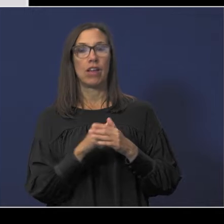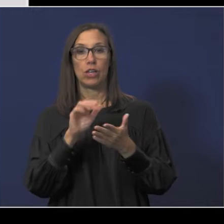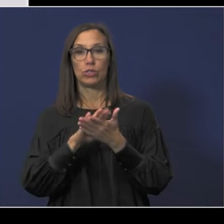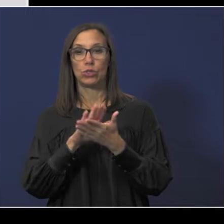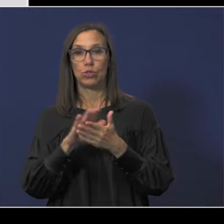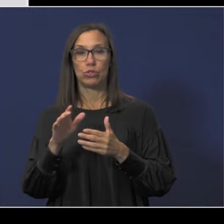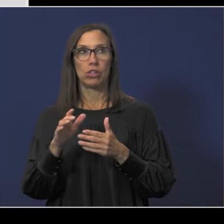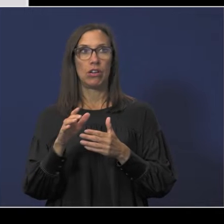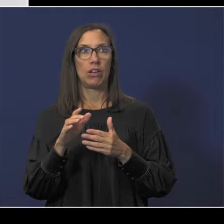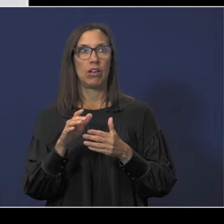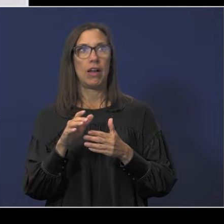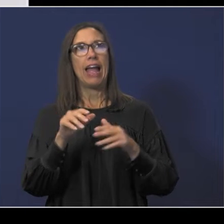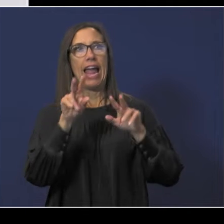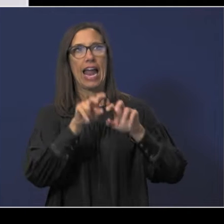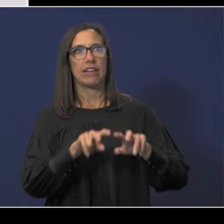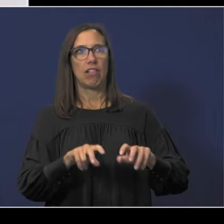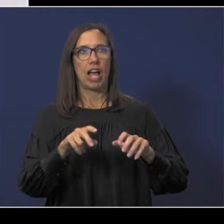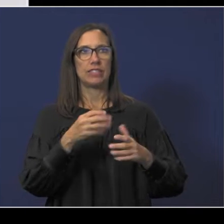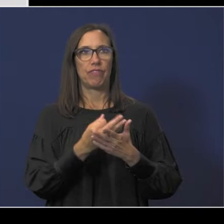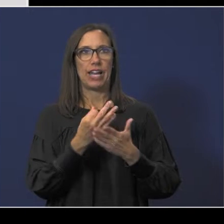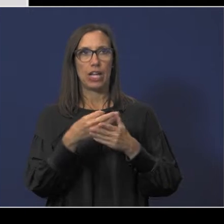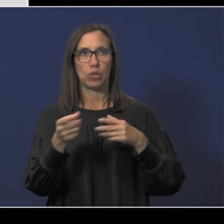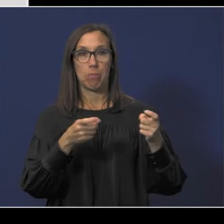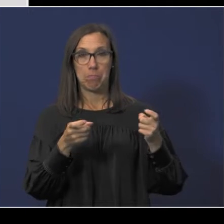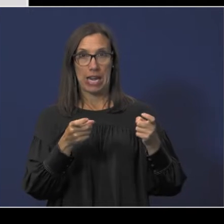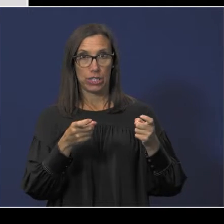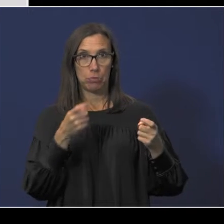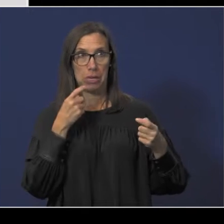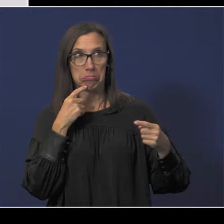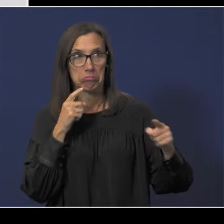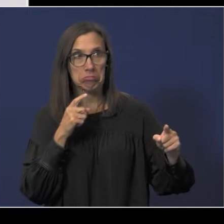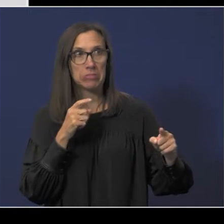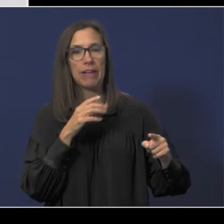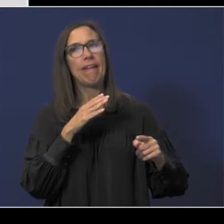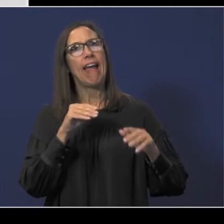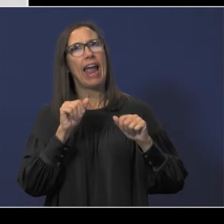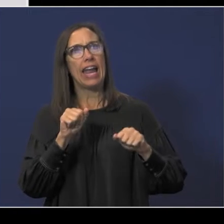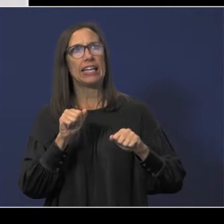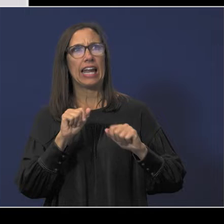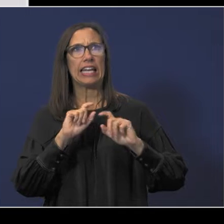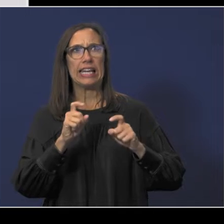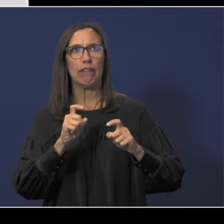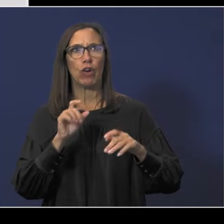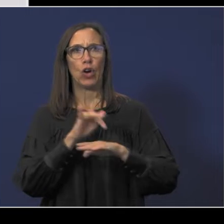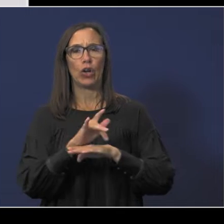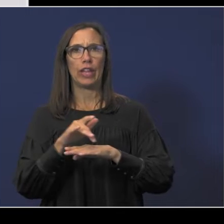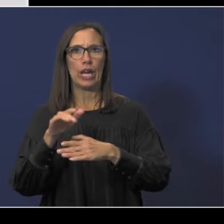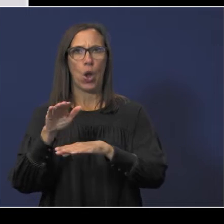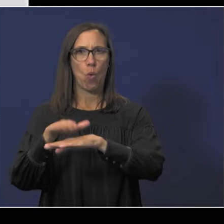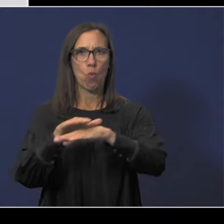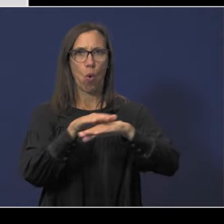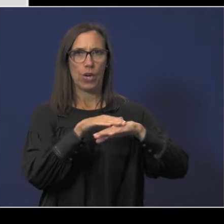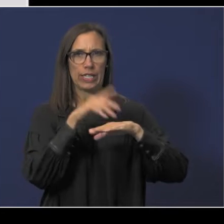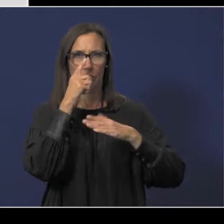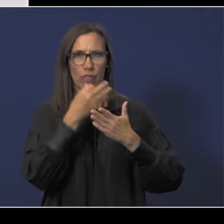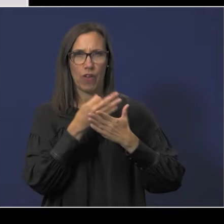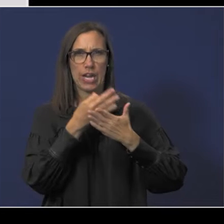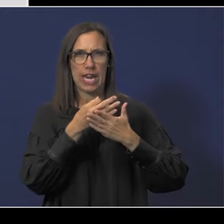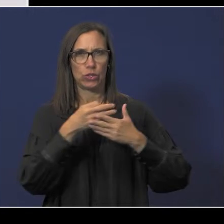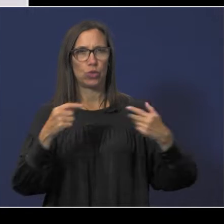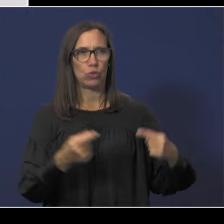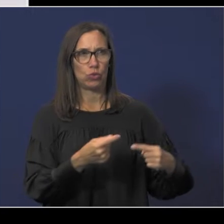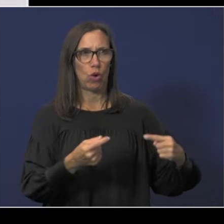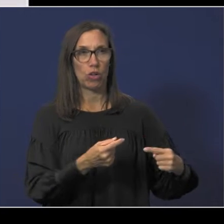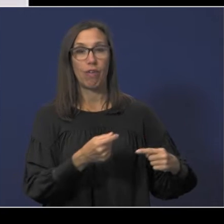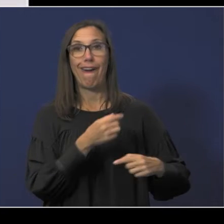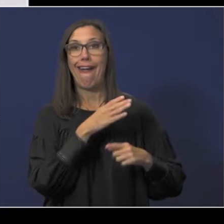analyzes financial management efficiencies, can bring to light early warning signs of financial distress, and provides transparency to